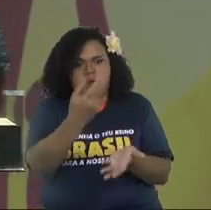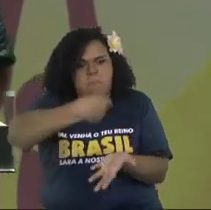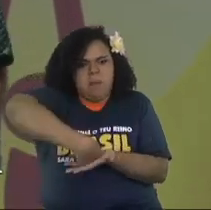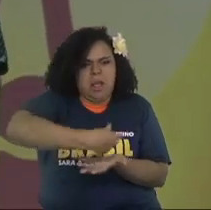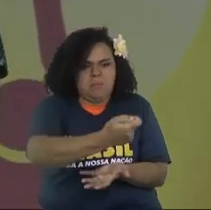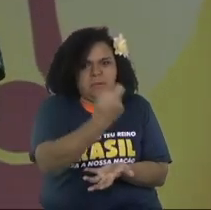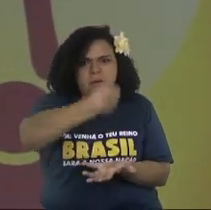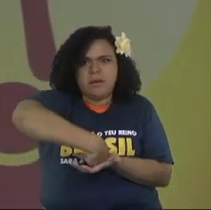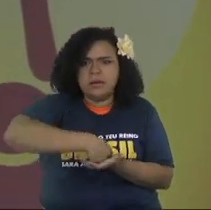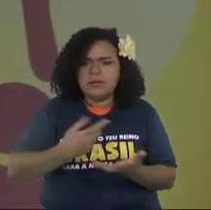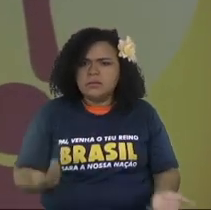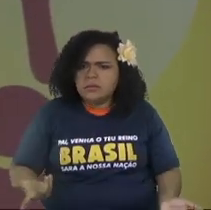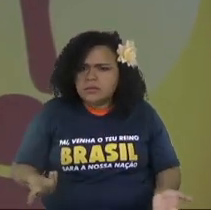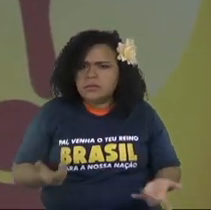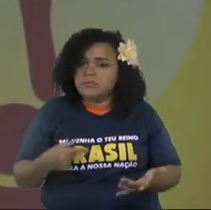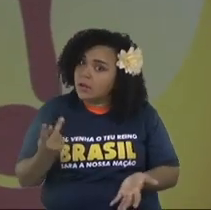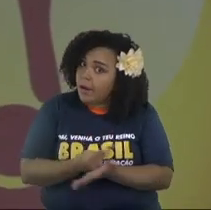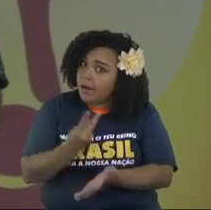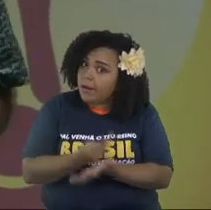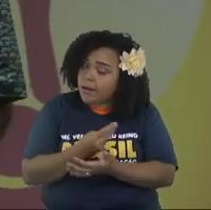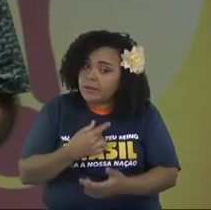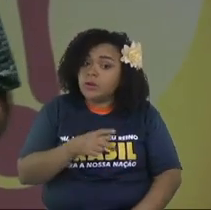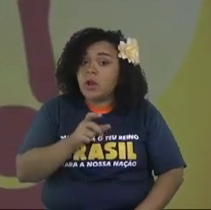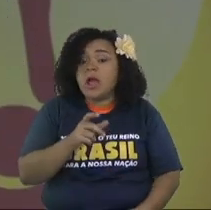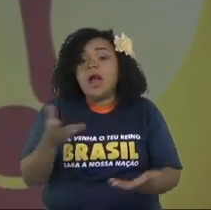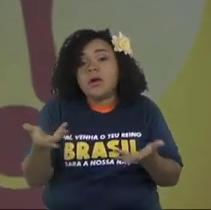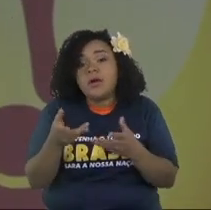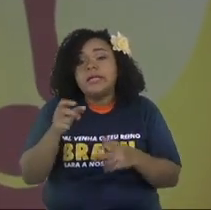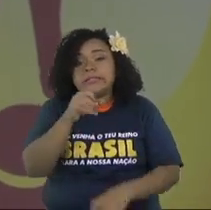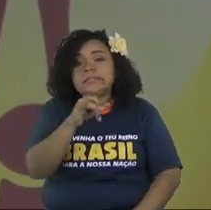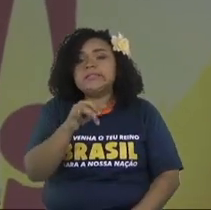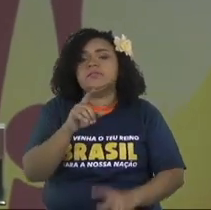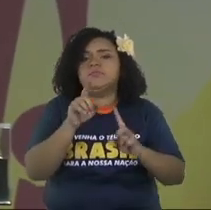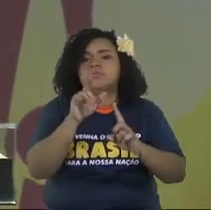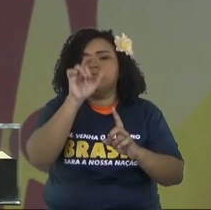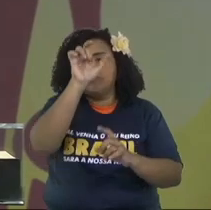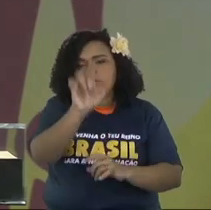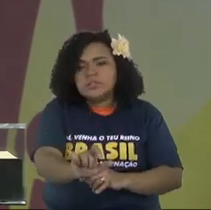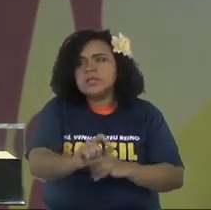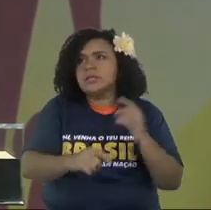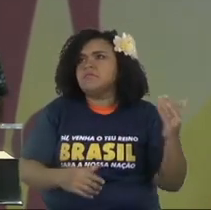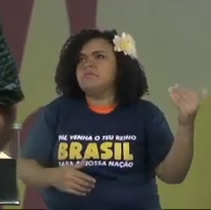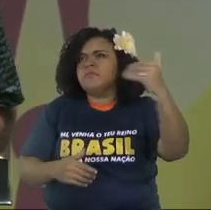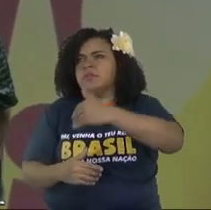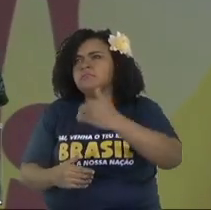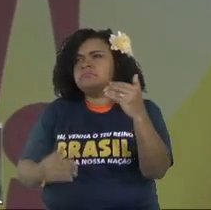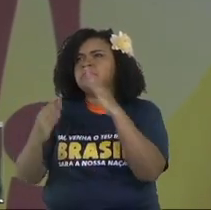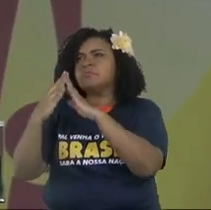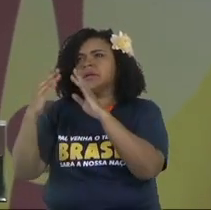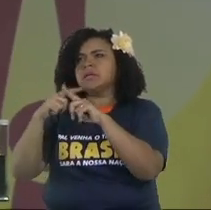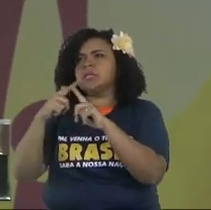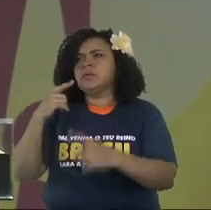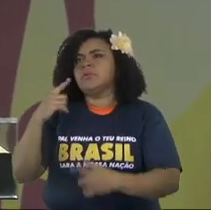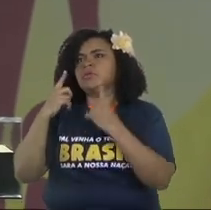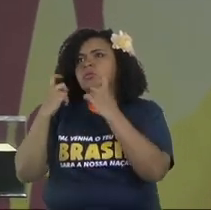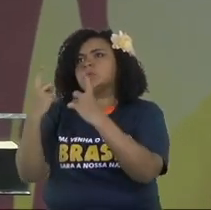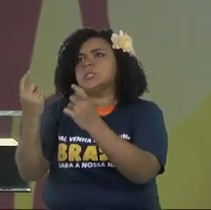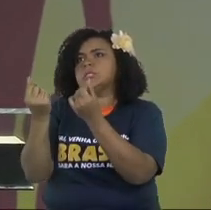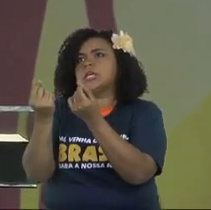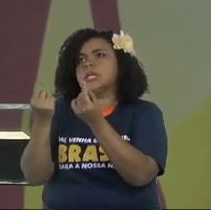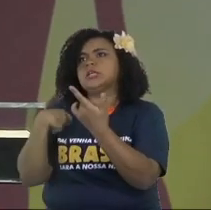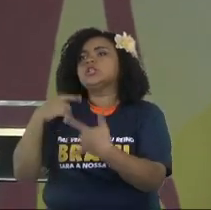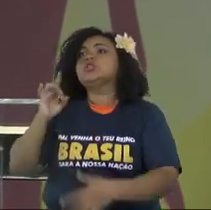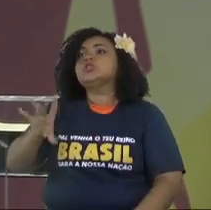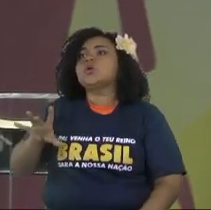get things from people, maybe you're there for wrong motives. Maybe you're there because you thought that you would make